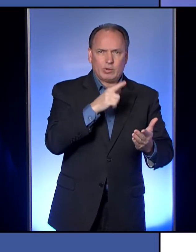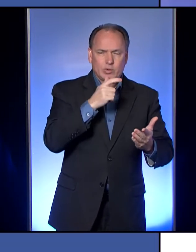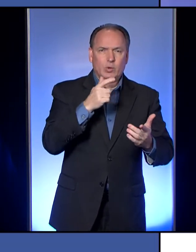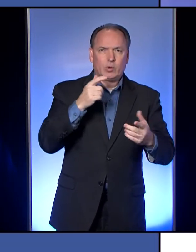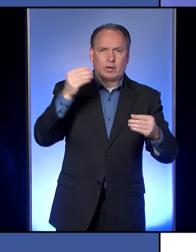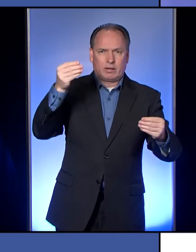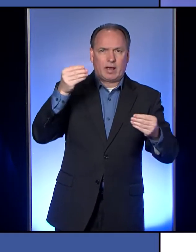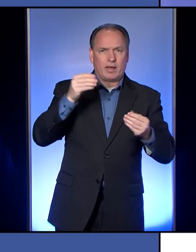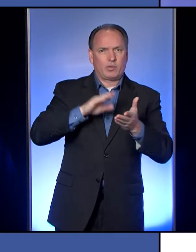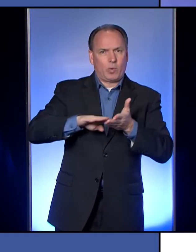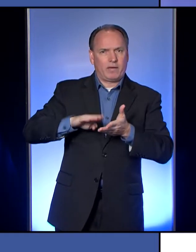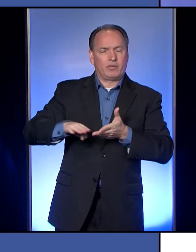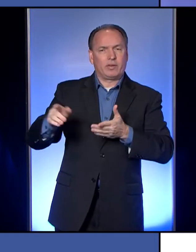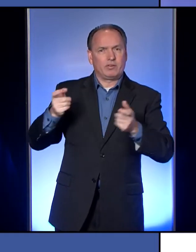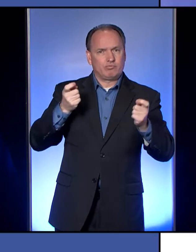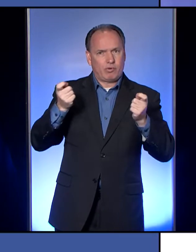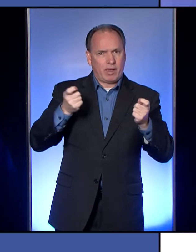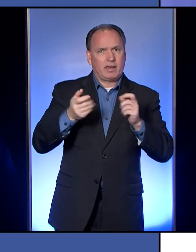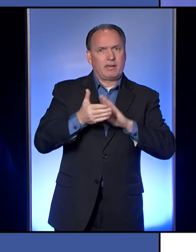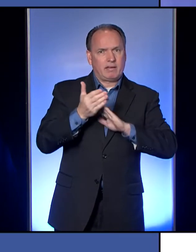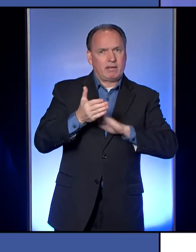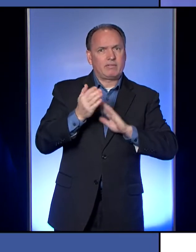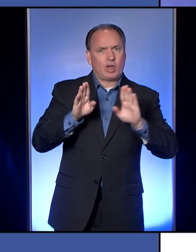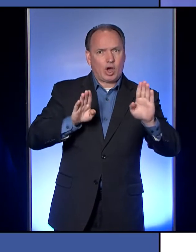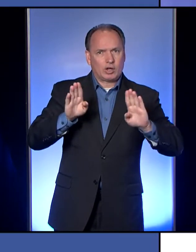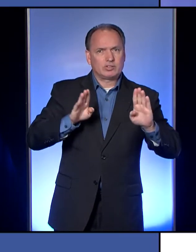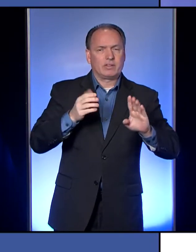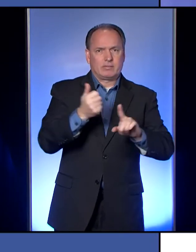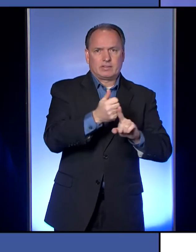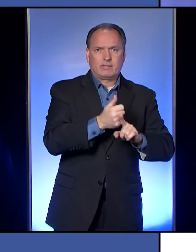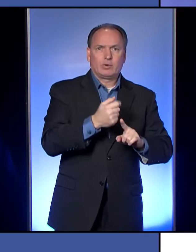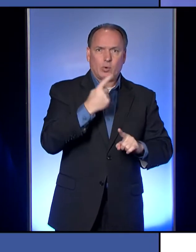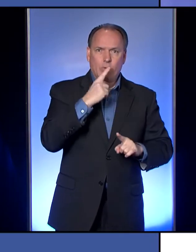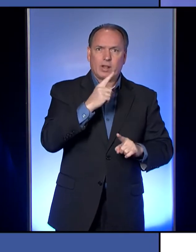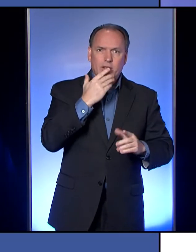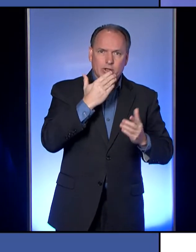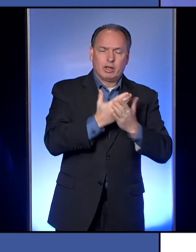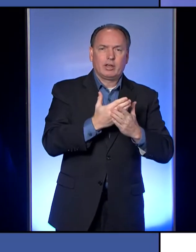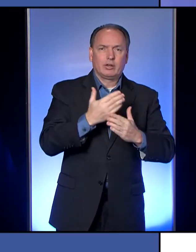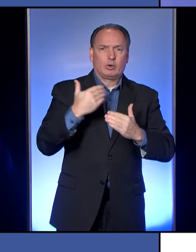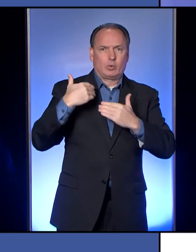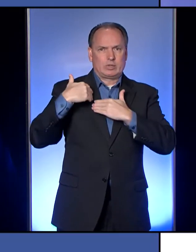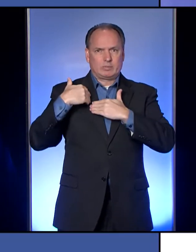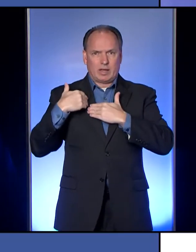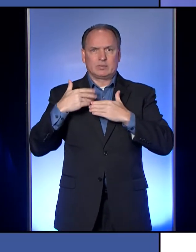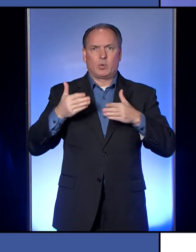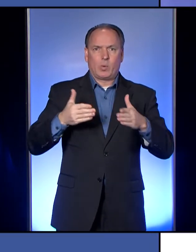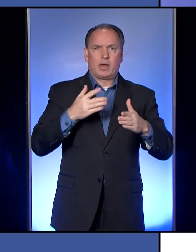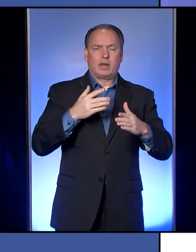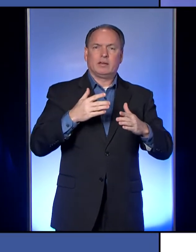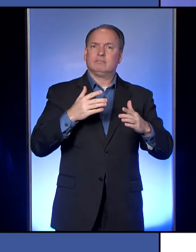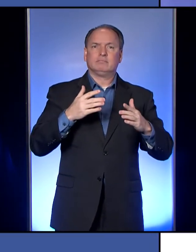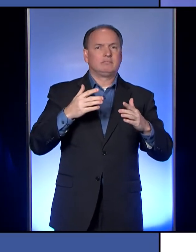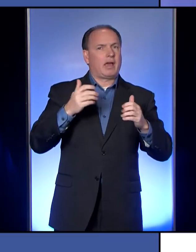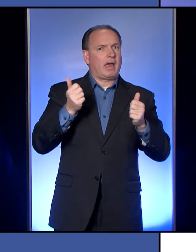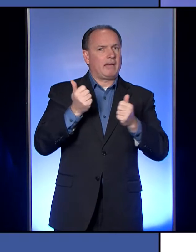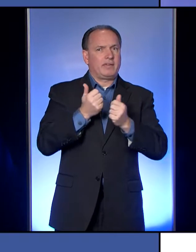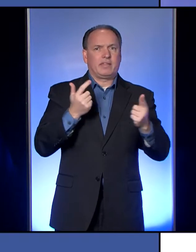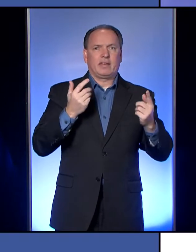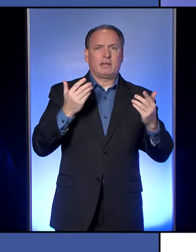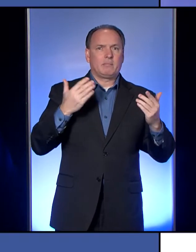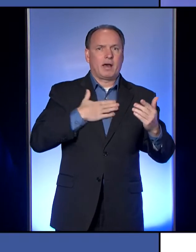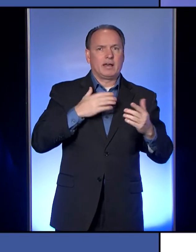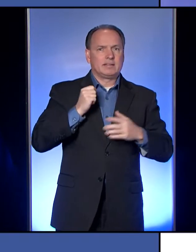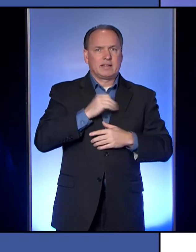and ran that auction, uh, that they really did do it in an extremely responsible way from everything that my, um, staff